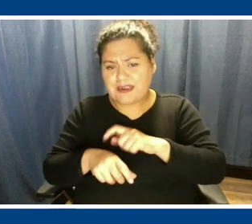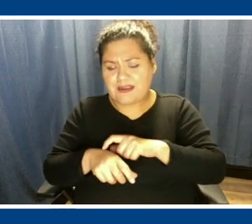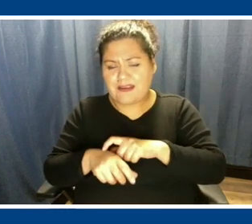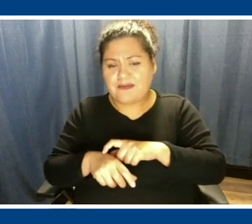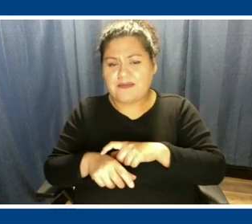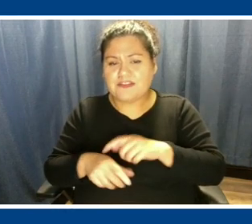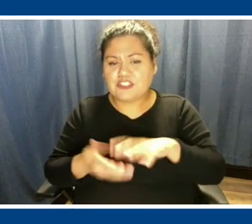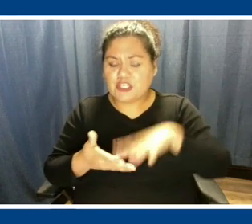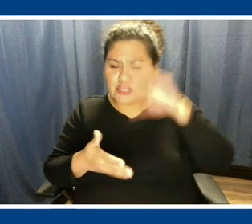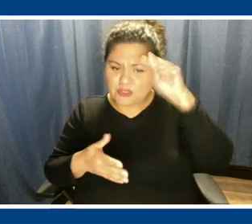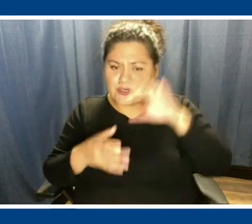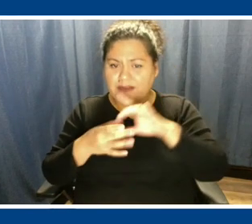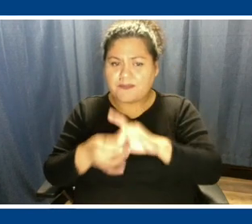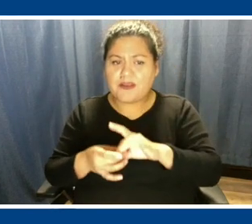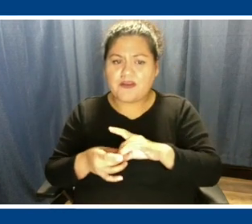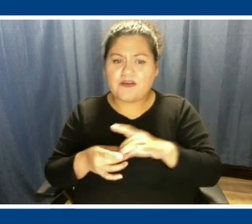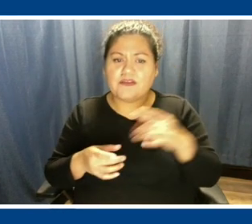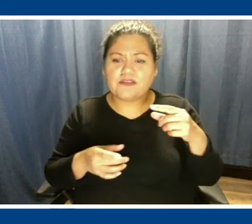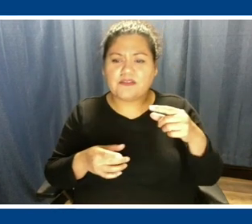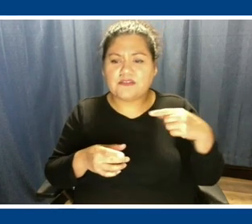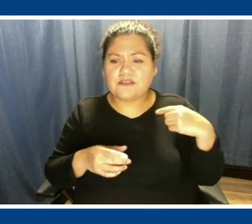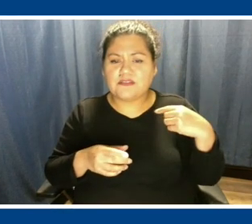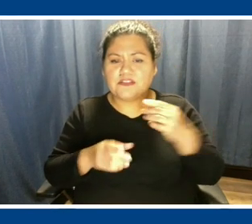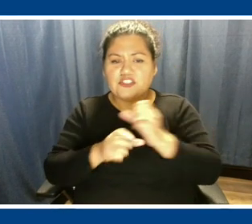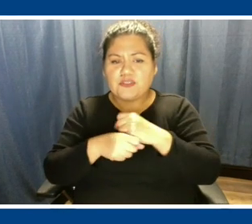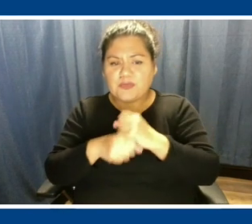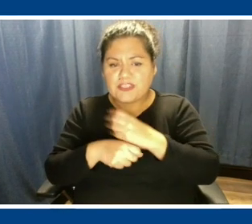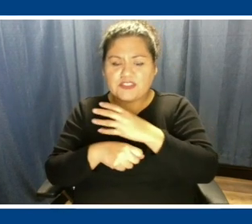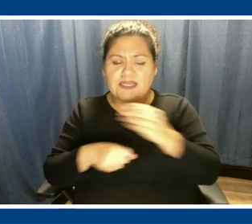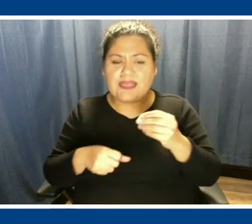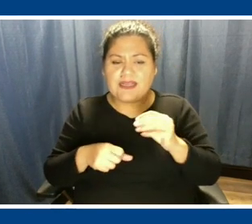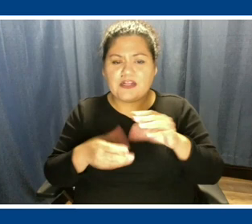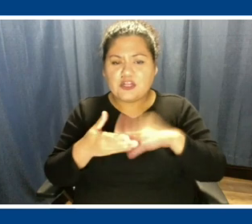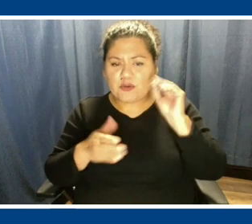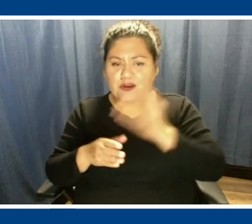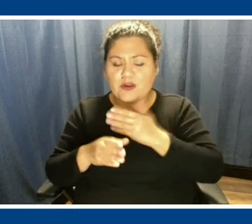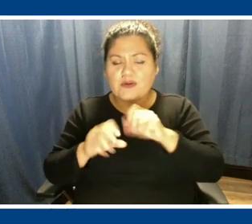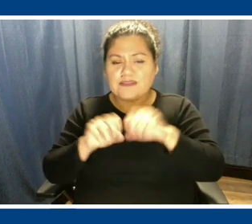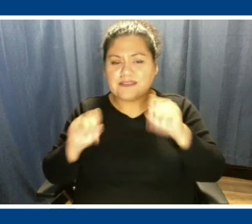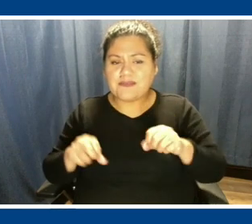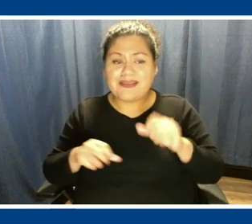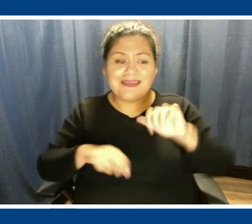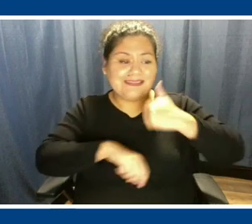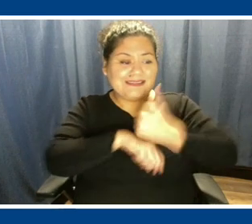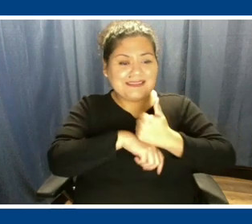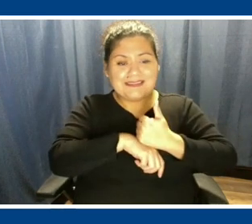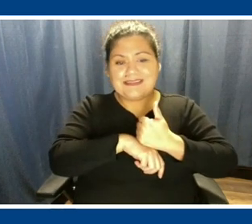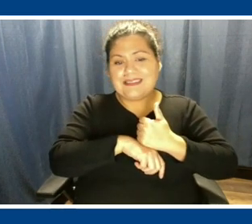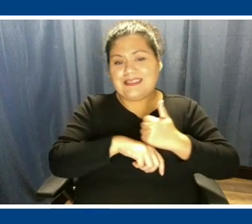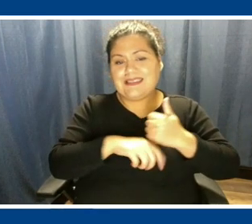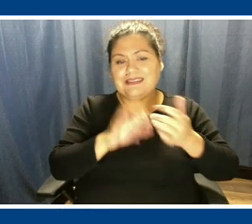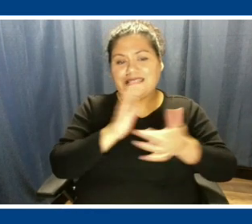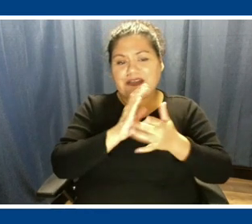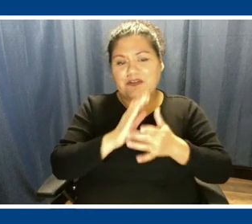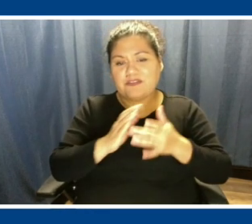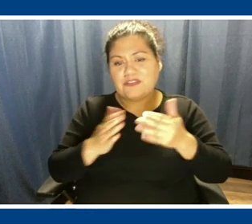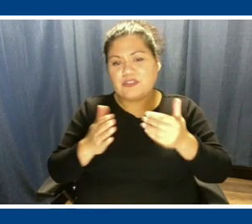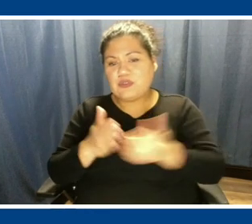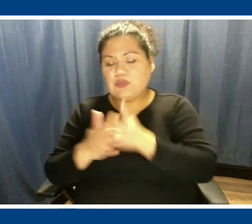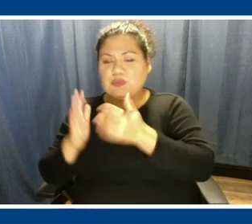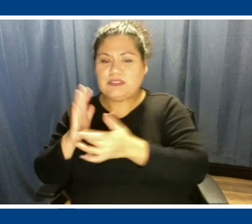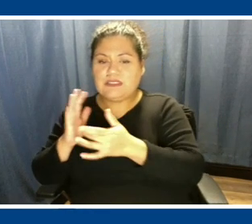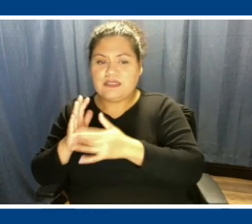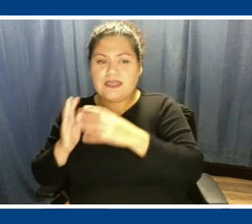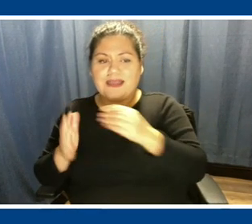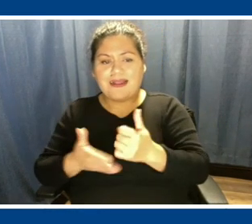about generation, to learn about our system, existing technology, new technology, and also help